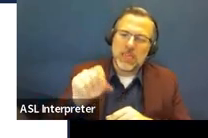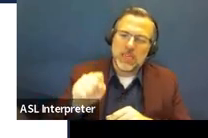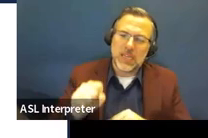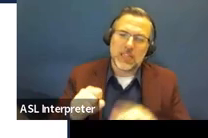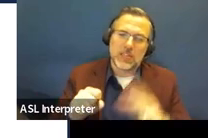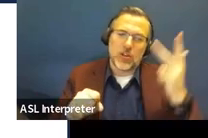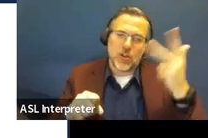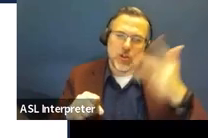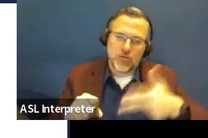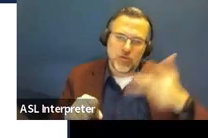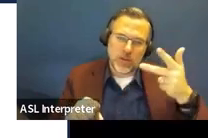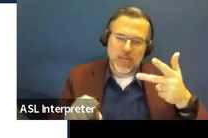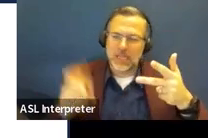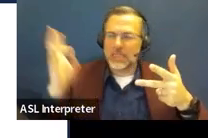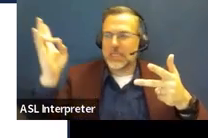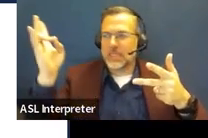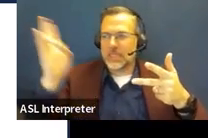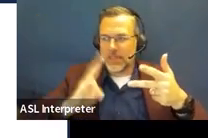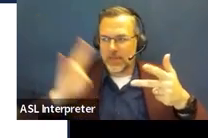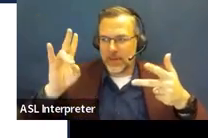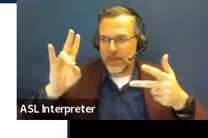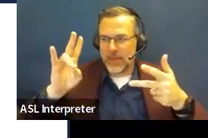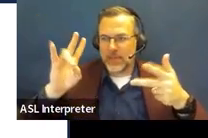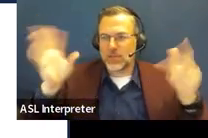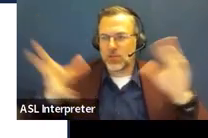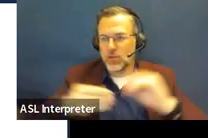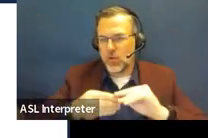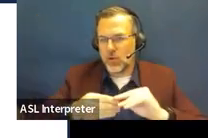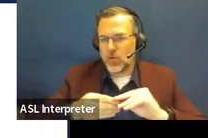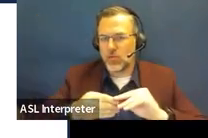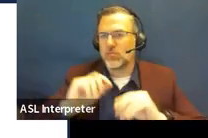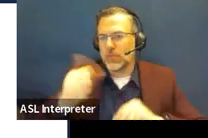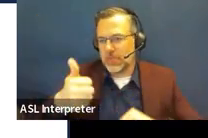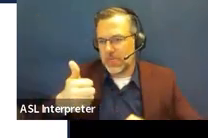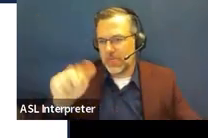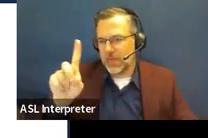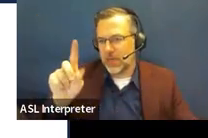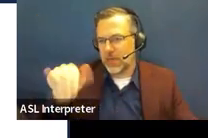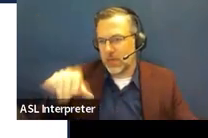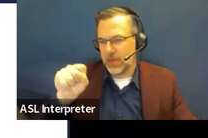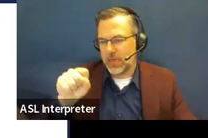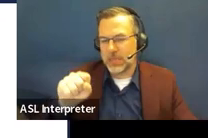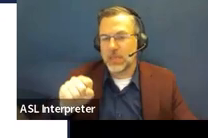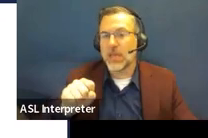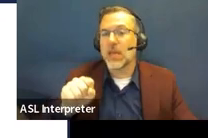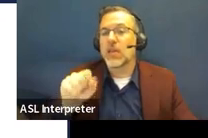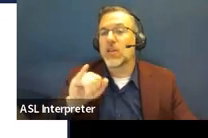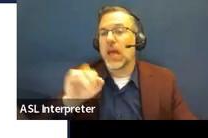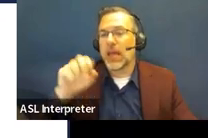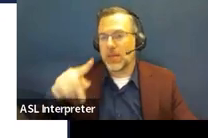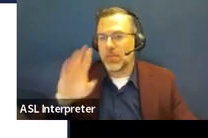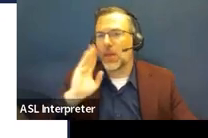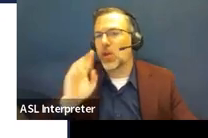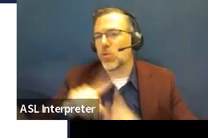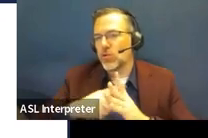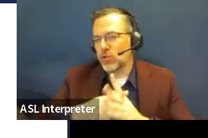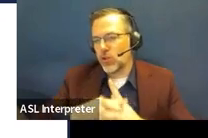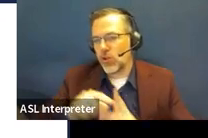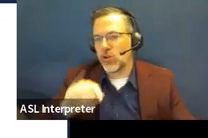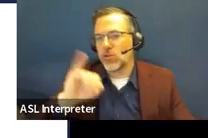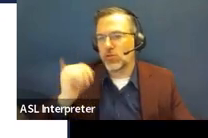which would have your IEP meeting beginning or IEP duration beginning on 1-16-22.